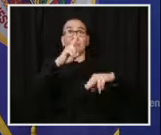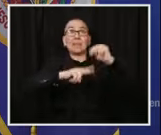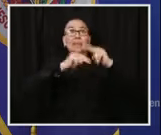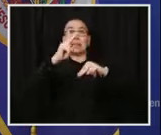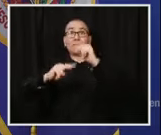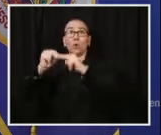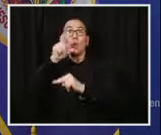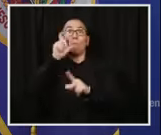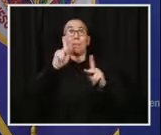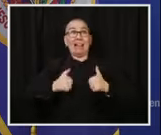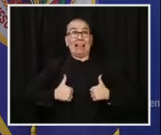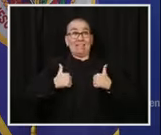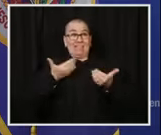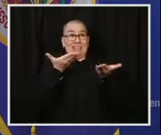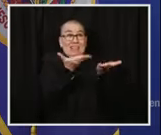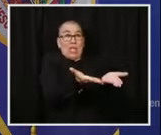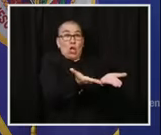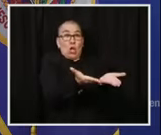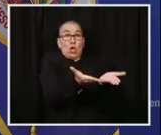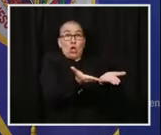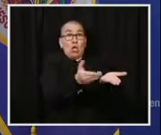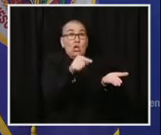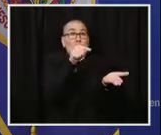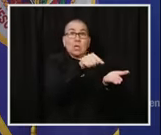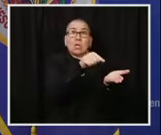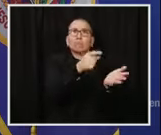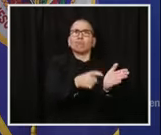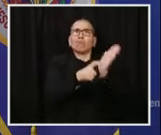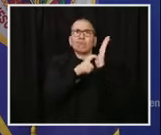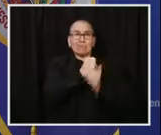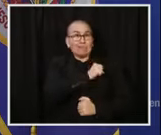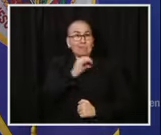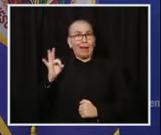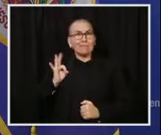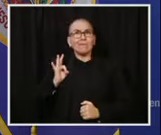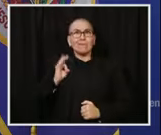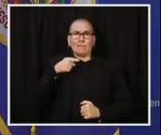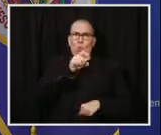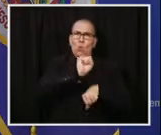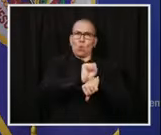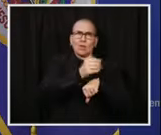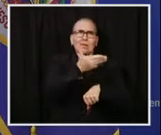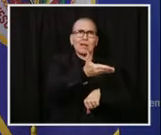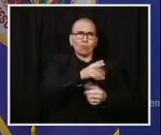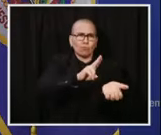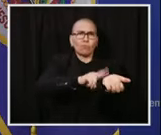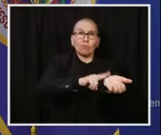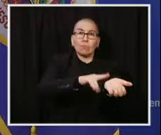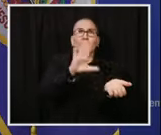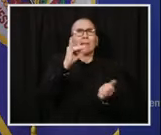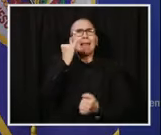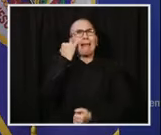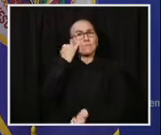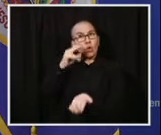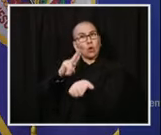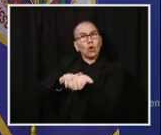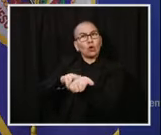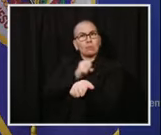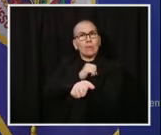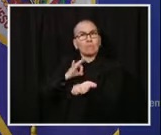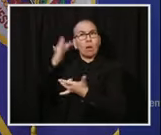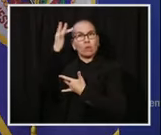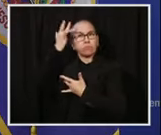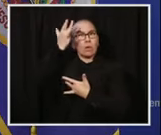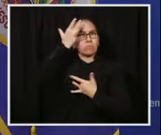They need someone there to be able to care for them. And plans were put out. We had a five-point battle plan early on that we created, and we're relying